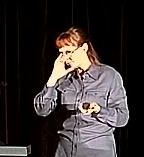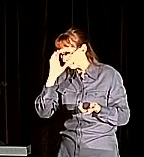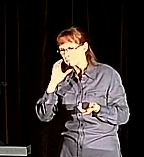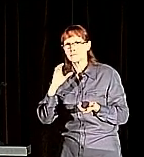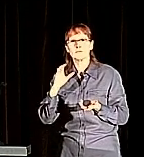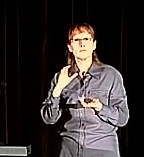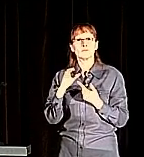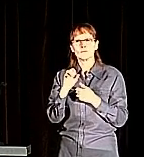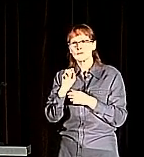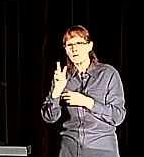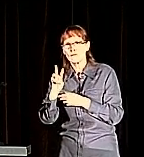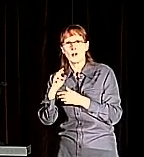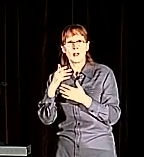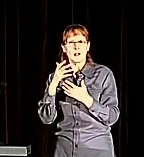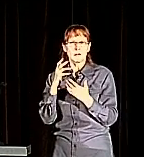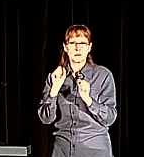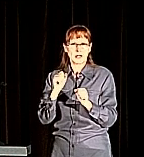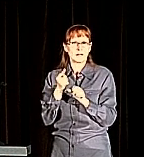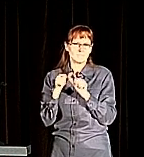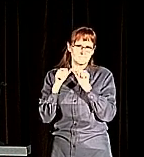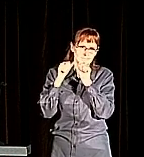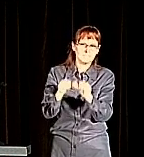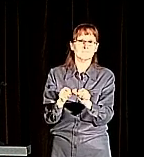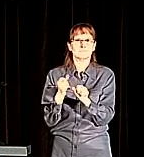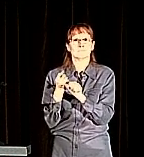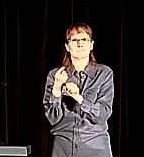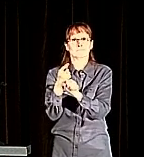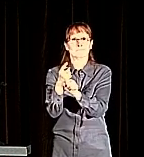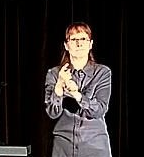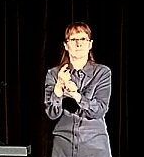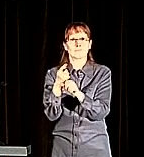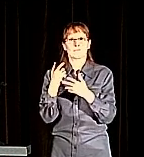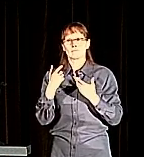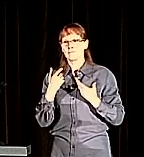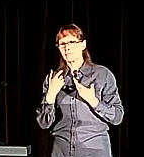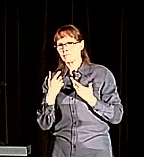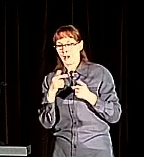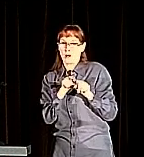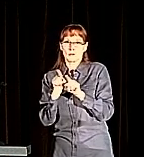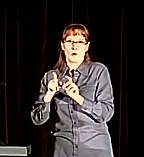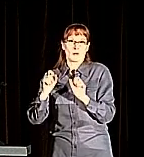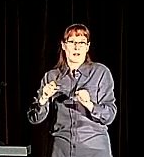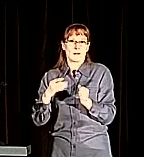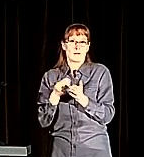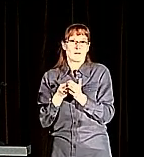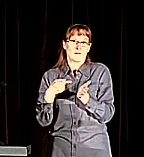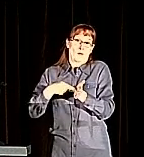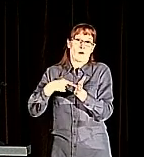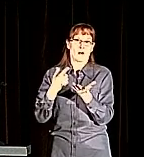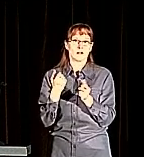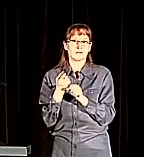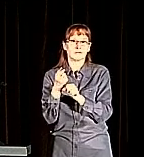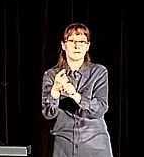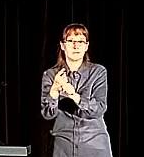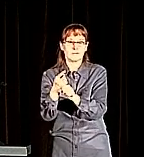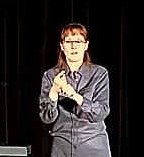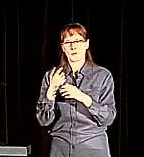So readability and ease of learning was really important to us. So because of that, we decided to go to Python.